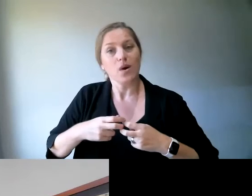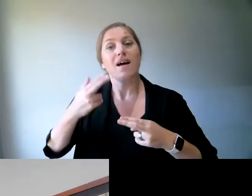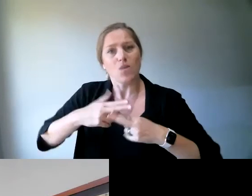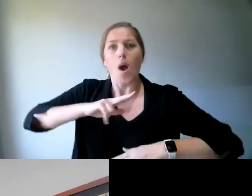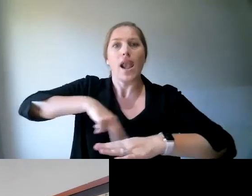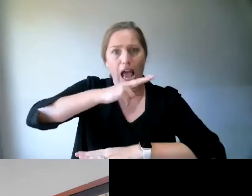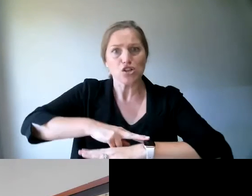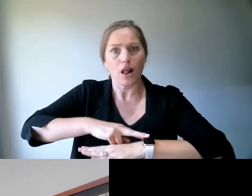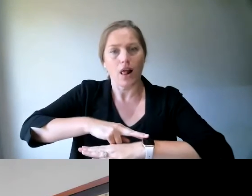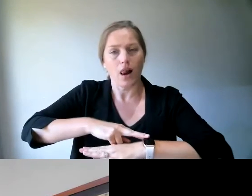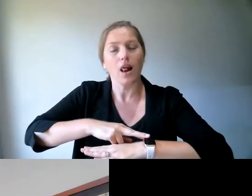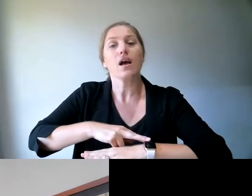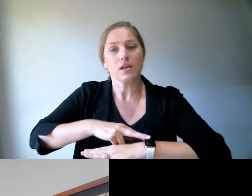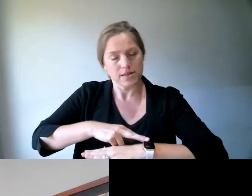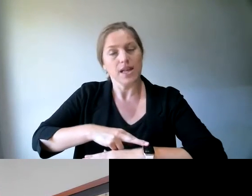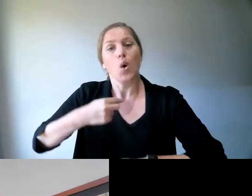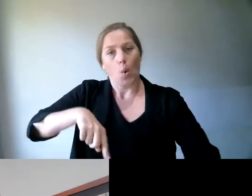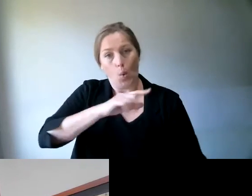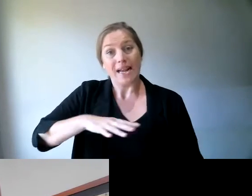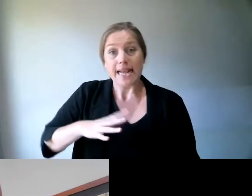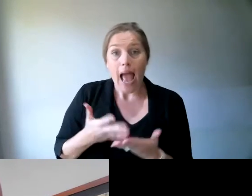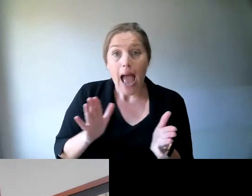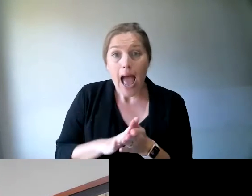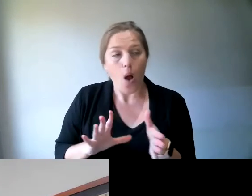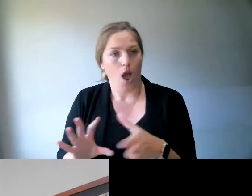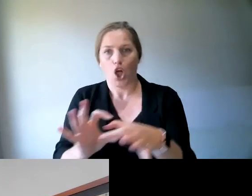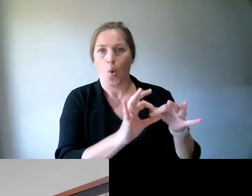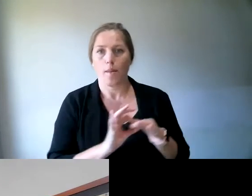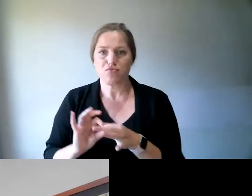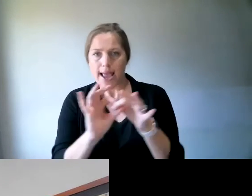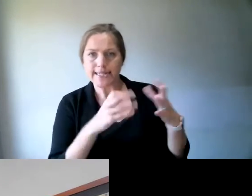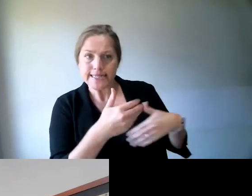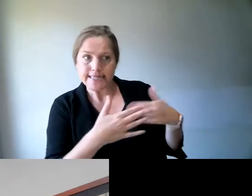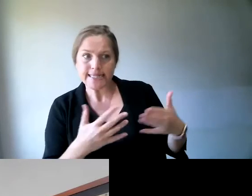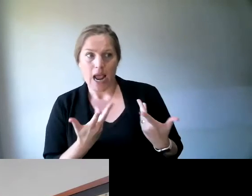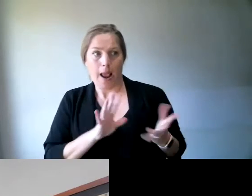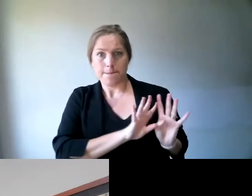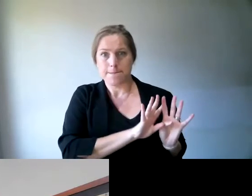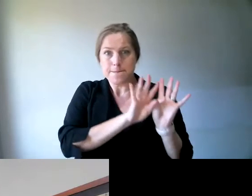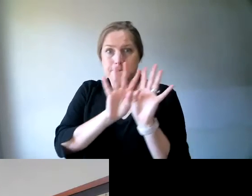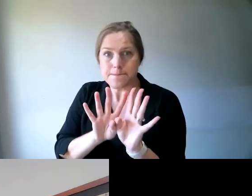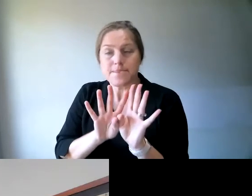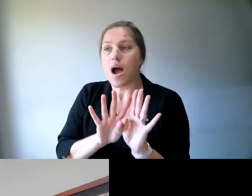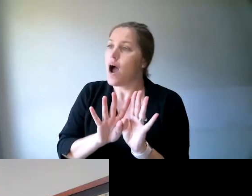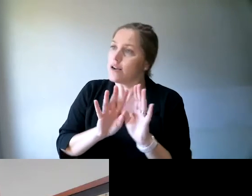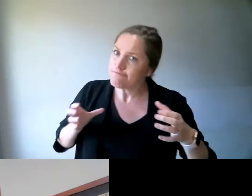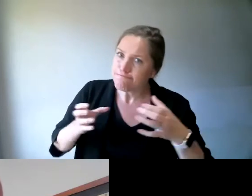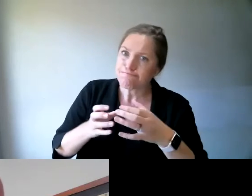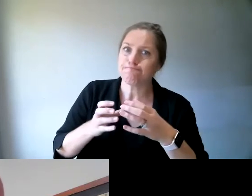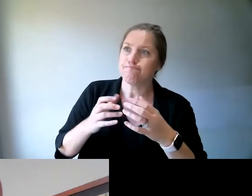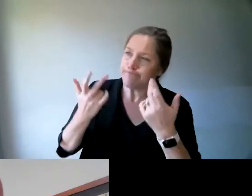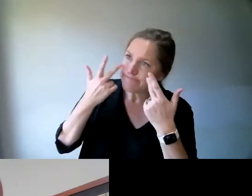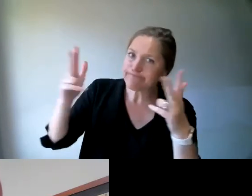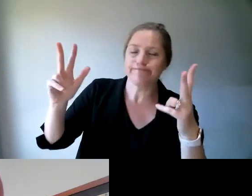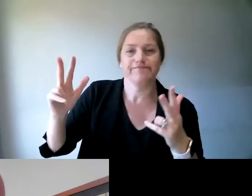is cooperatively. Many voices will get heard, whereas a single